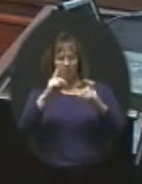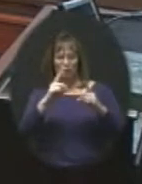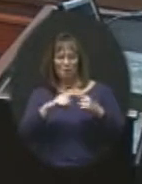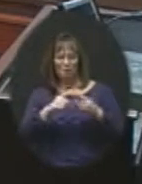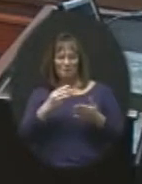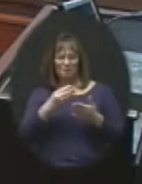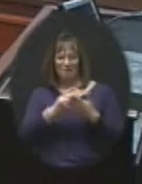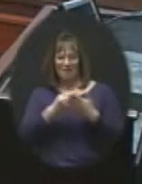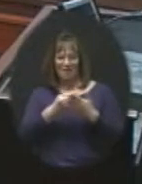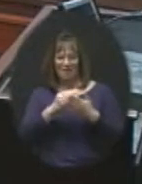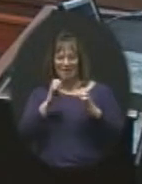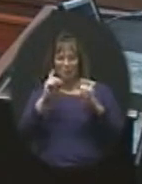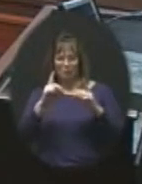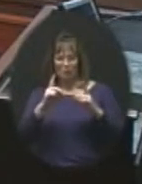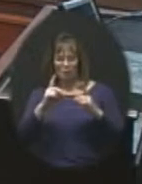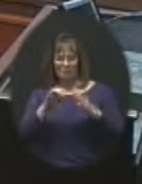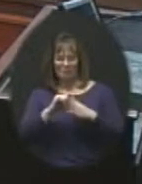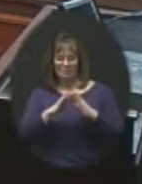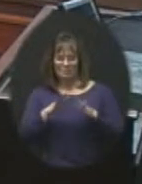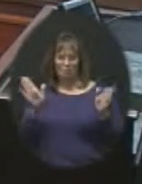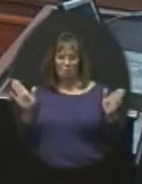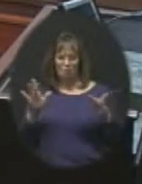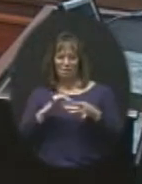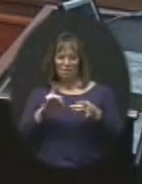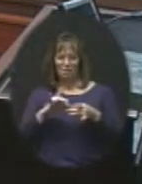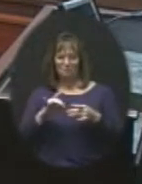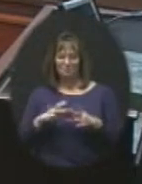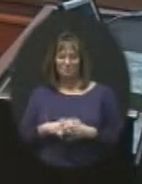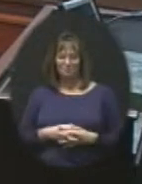education? That's a pretty broad statement.